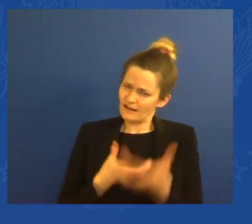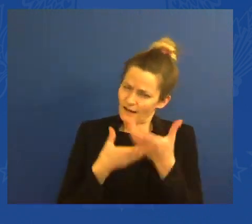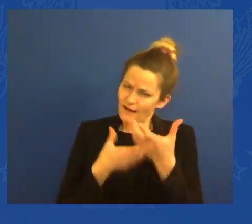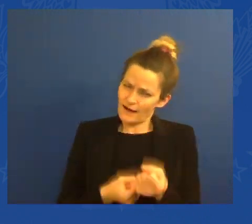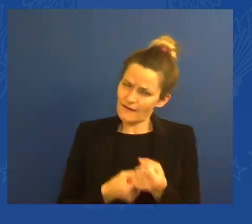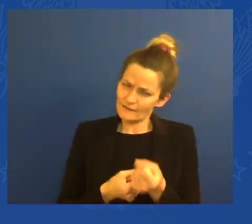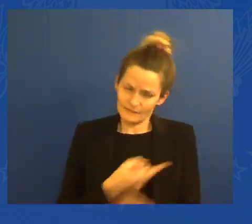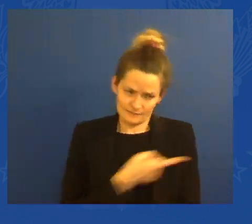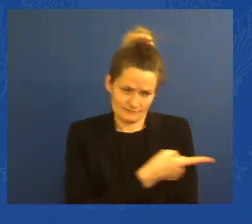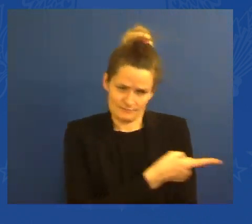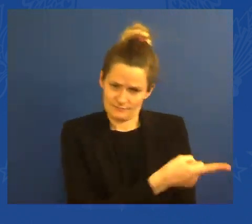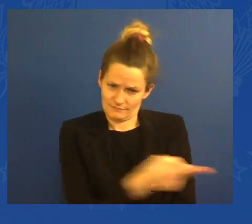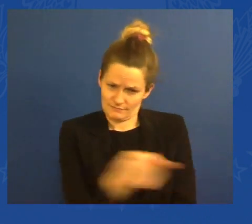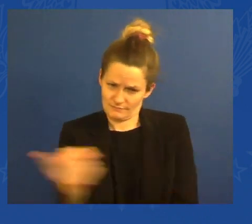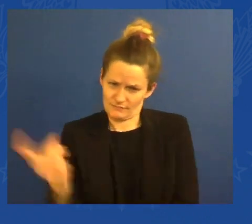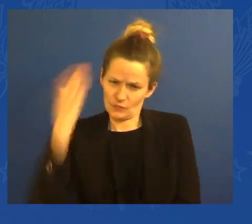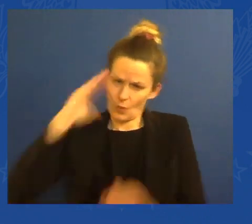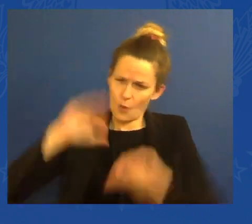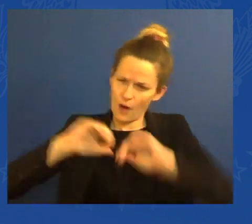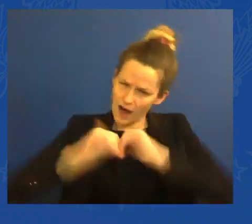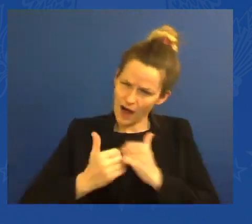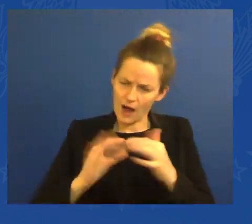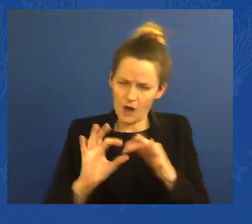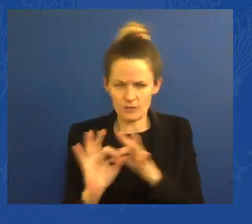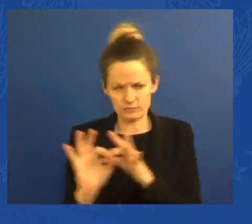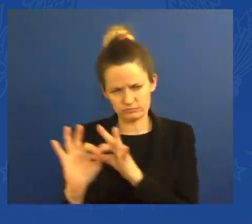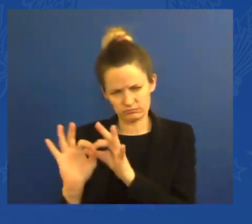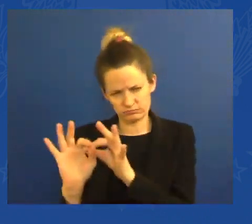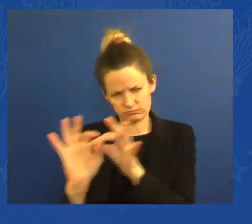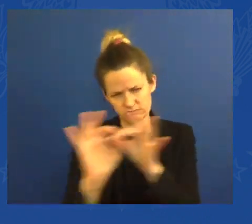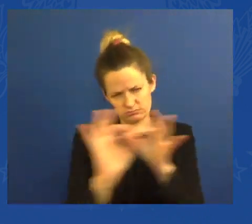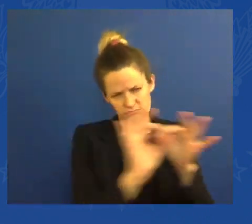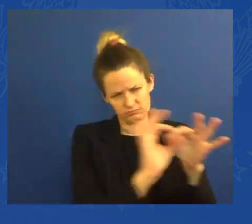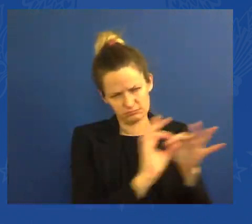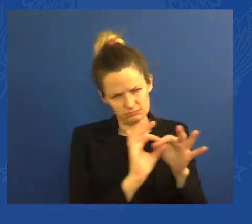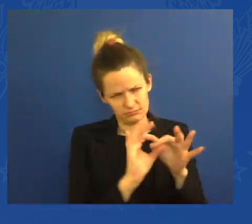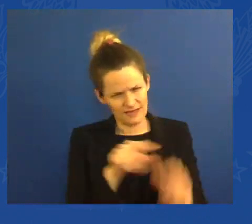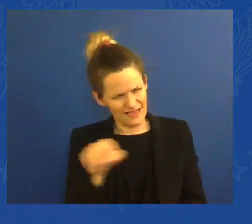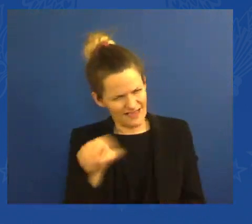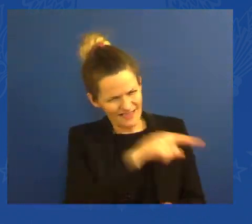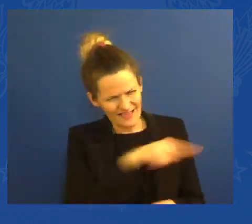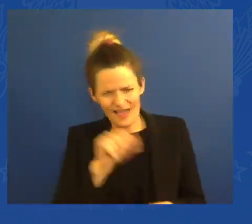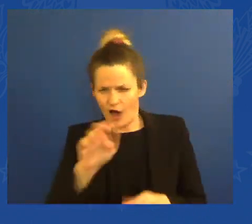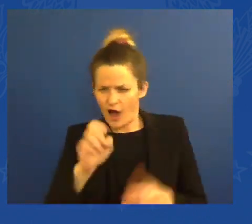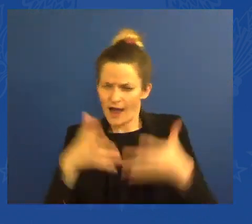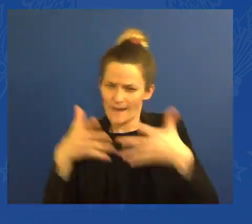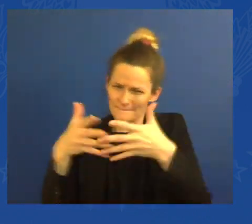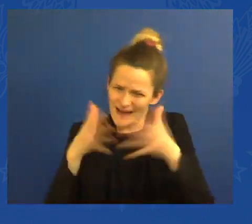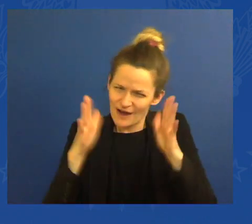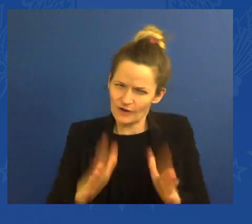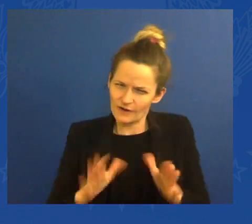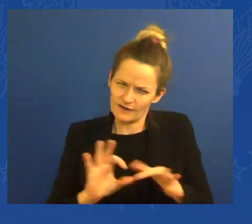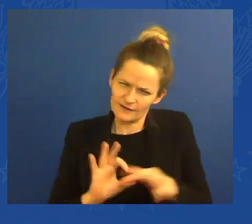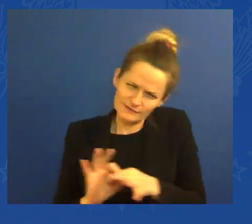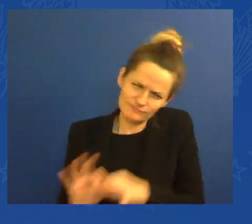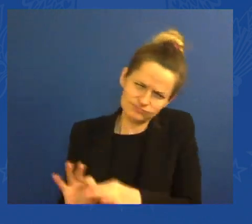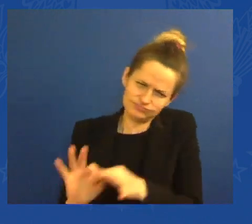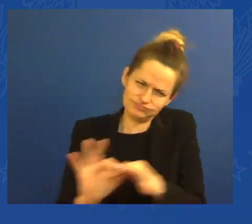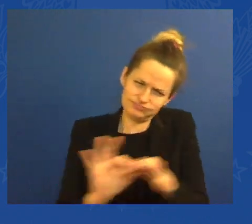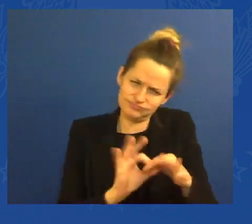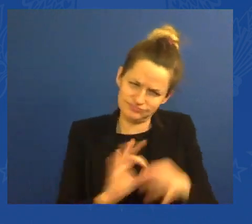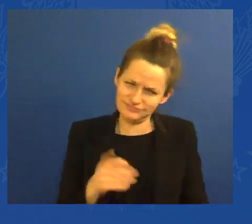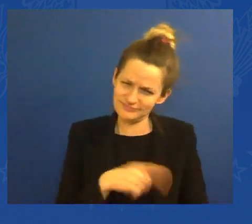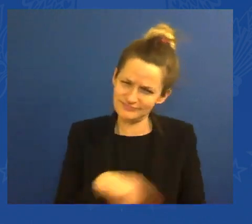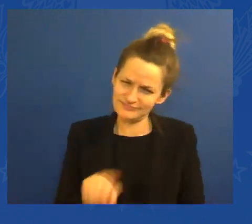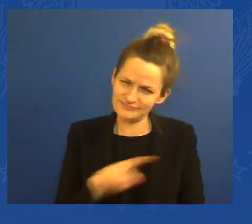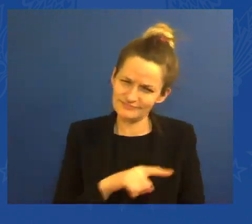And one of the things I promised I would do, and I've gotten criticized for it, but I'll just flat-out admit it, and I'm not going to stop. My administration